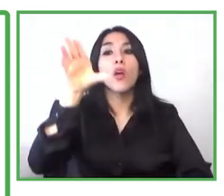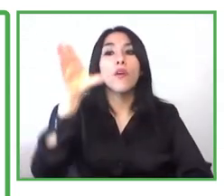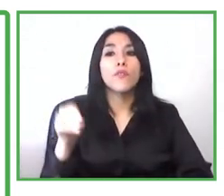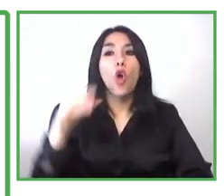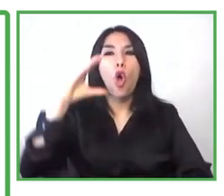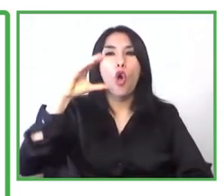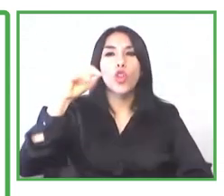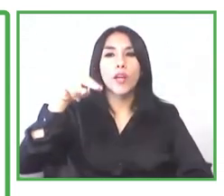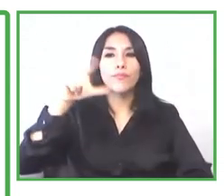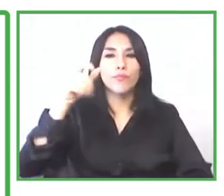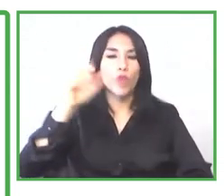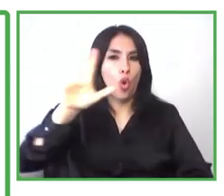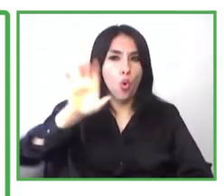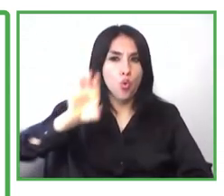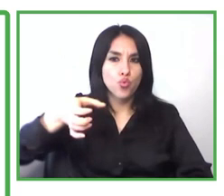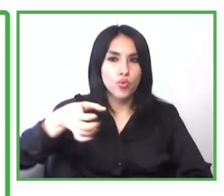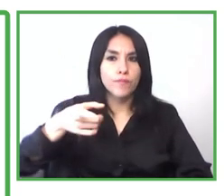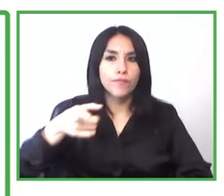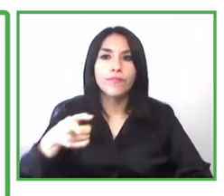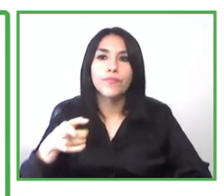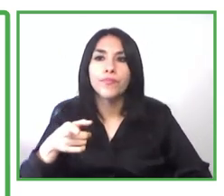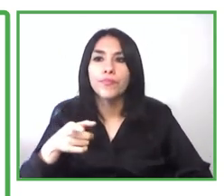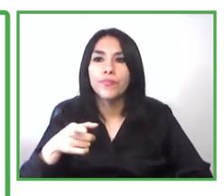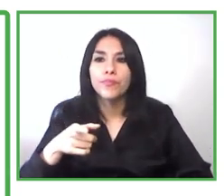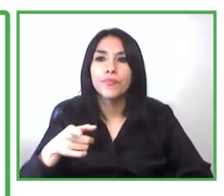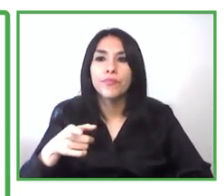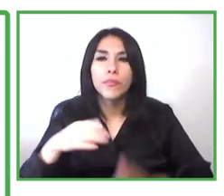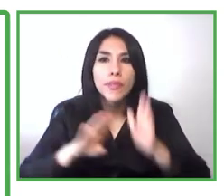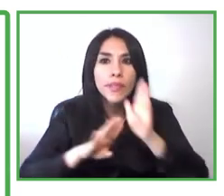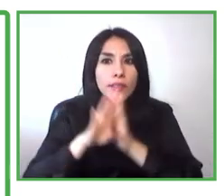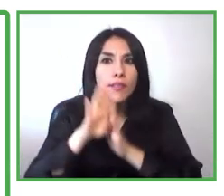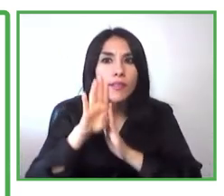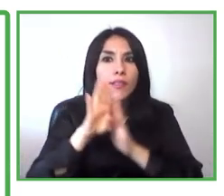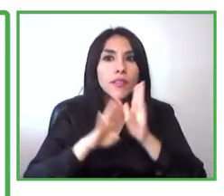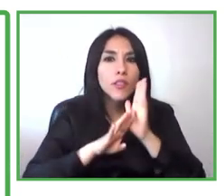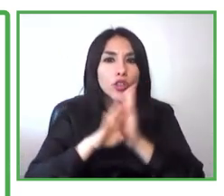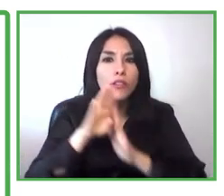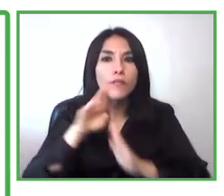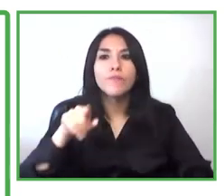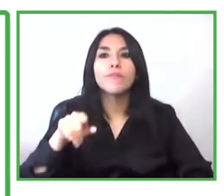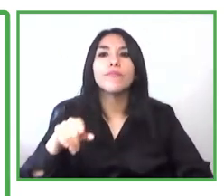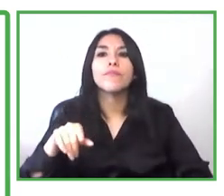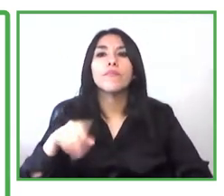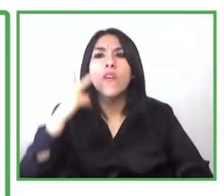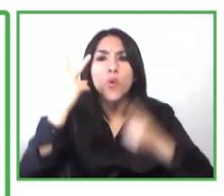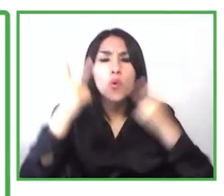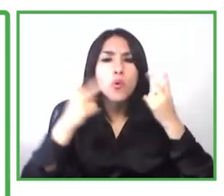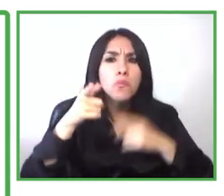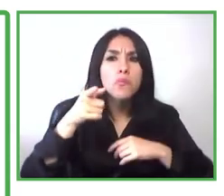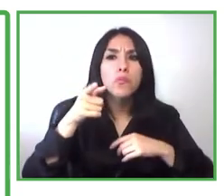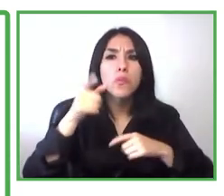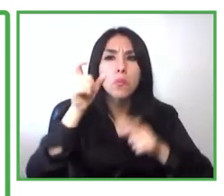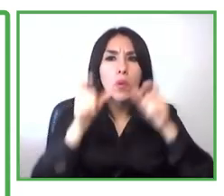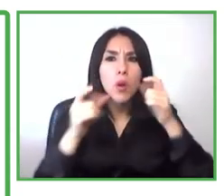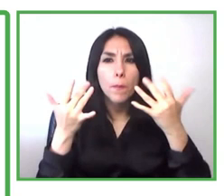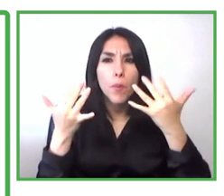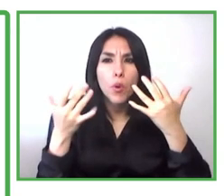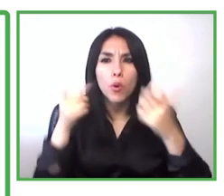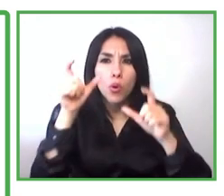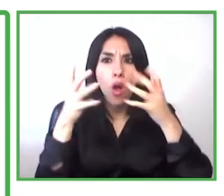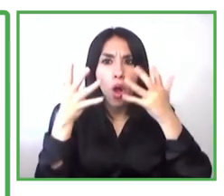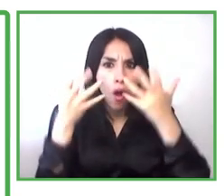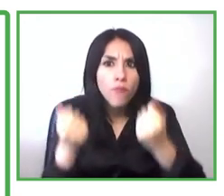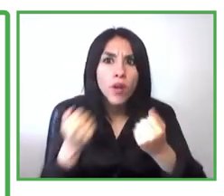the country and specifically how many people who with disability who are entrepreneurs so actually with the new